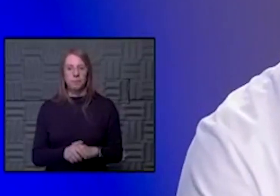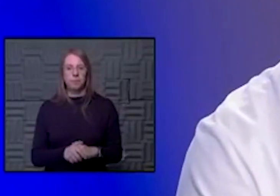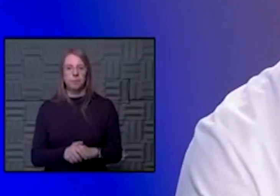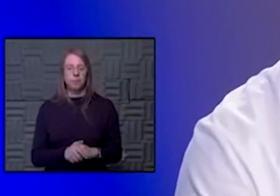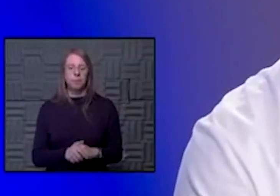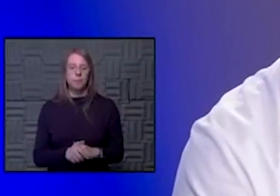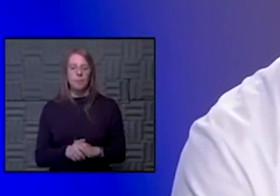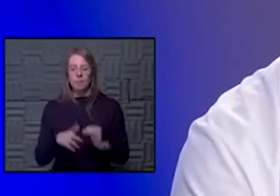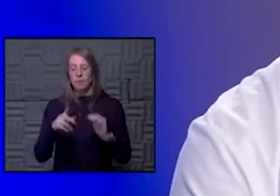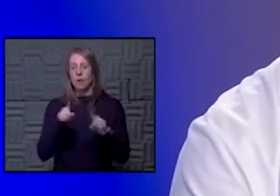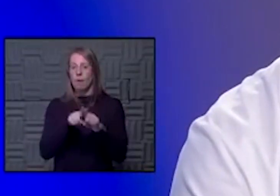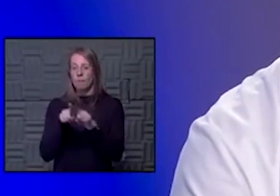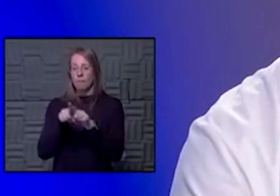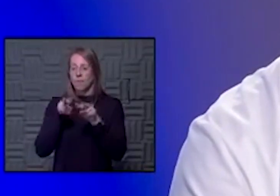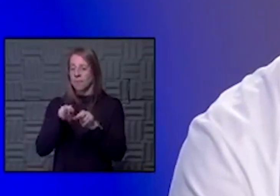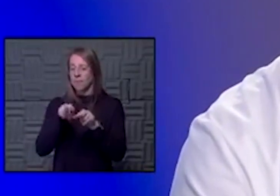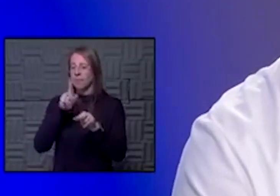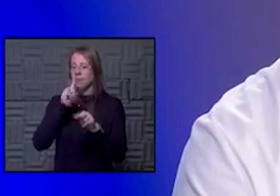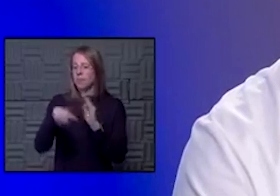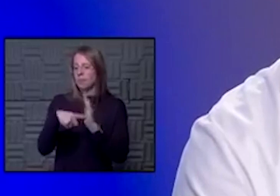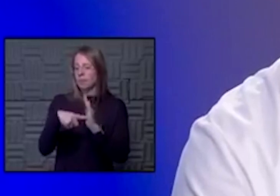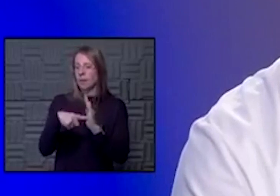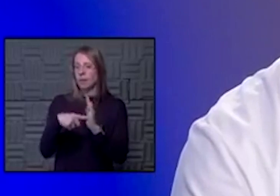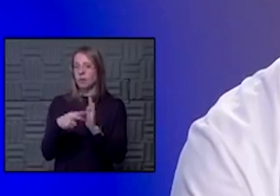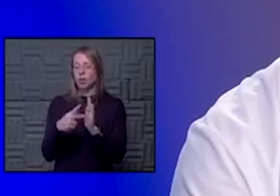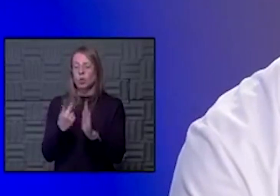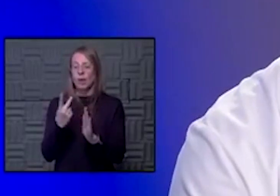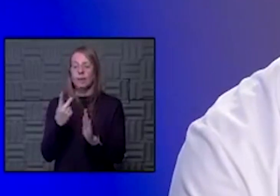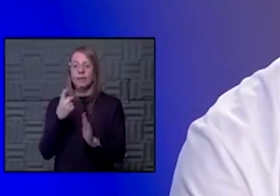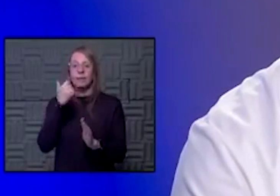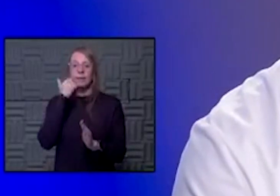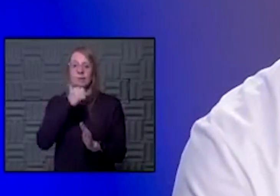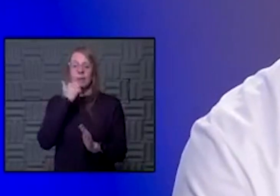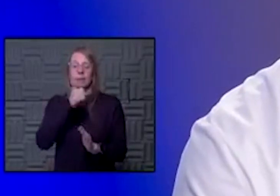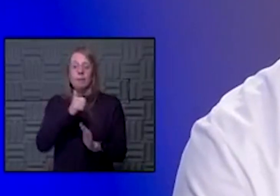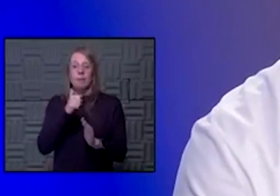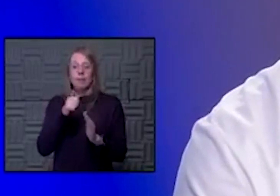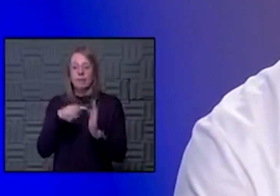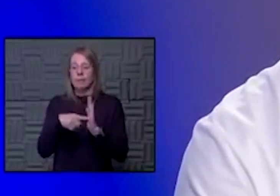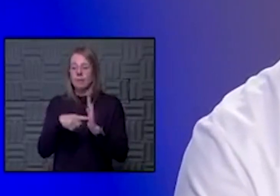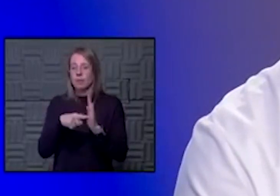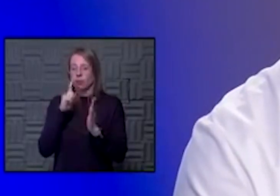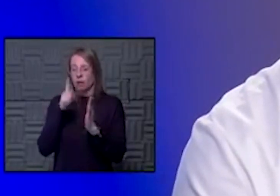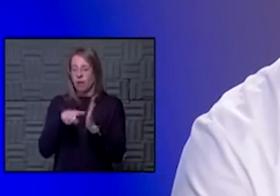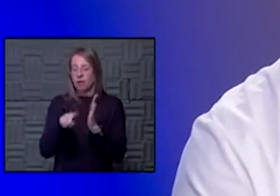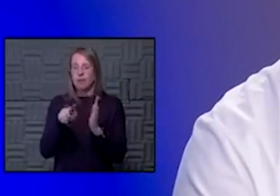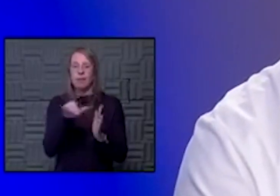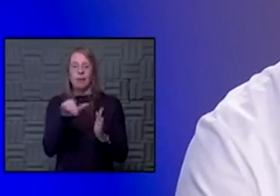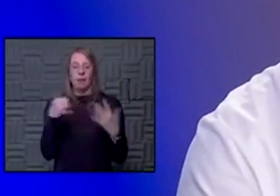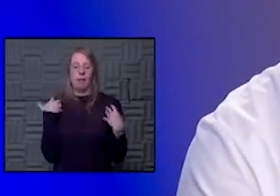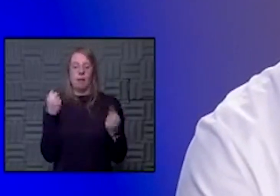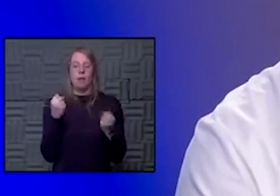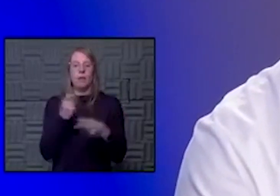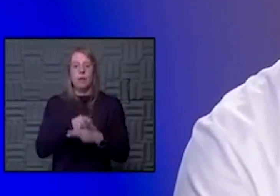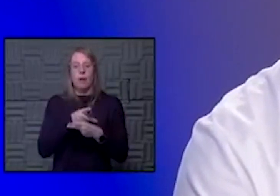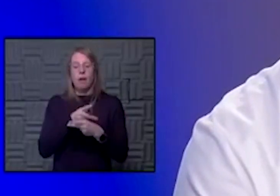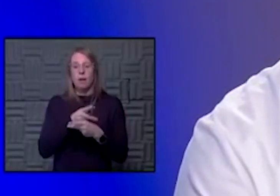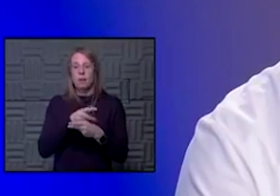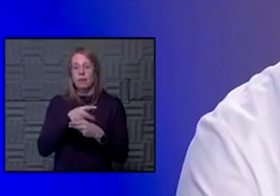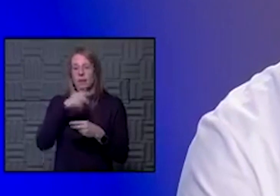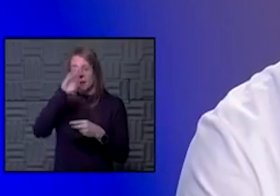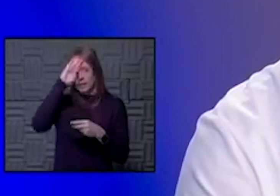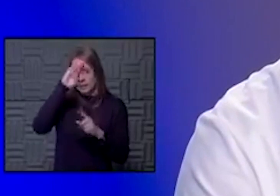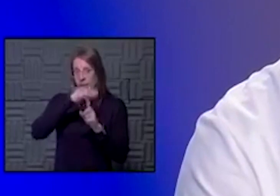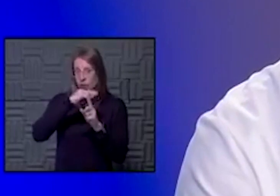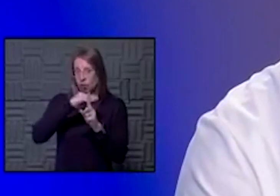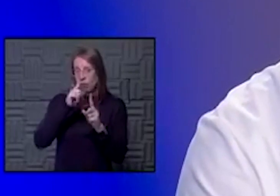monitoring for symptoms, whether that's, um, twice daily symptom checkers, as we would have healthcare workers do with, um, checking your fever, your temperature,